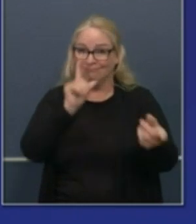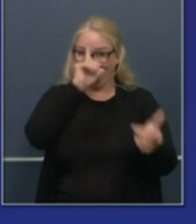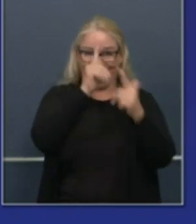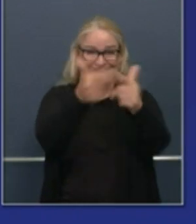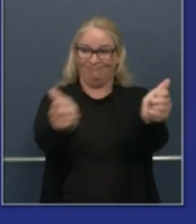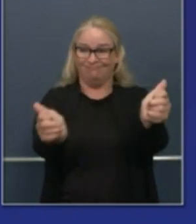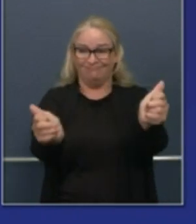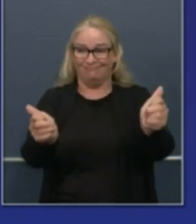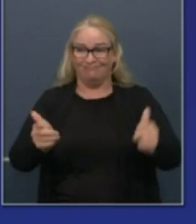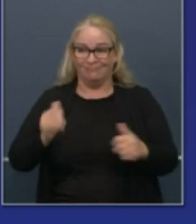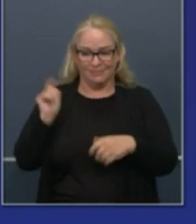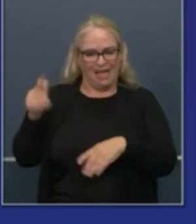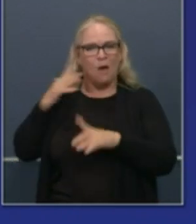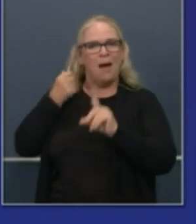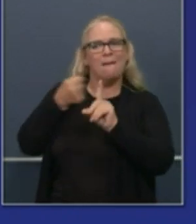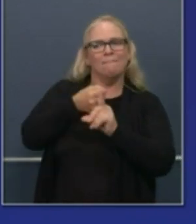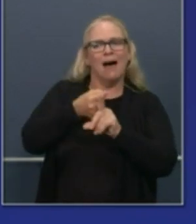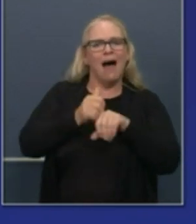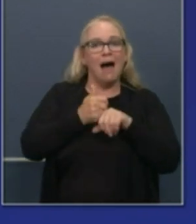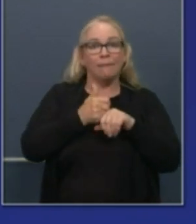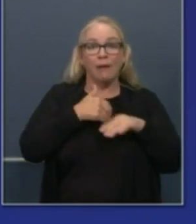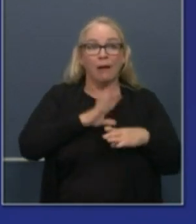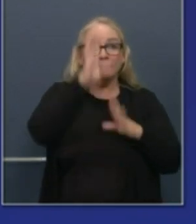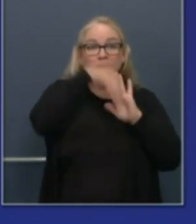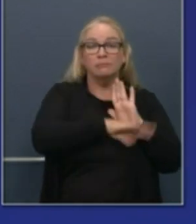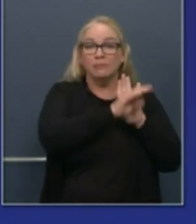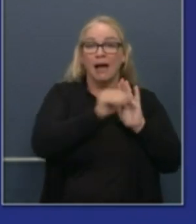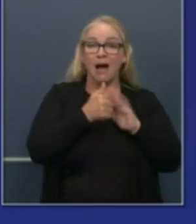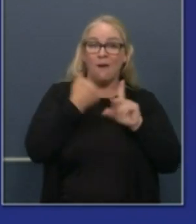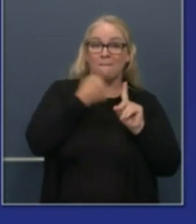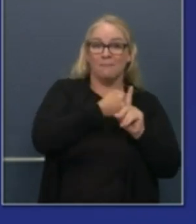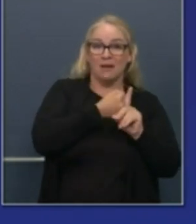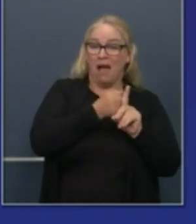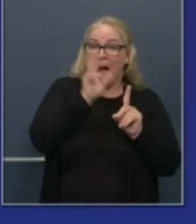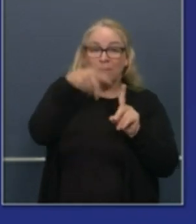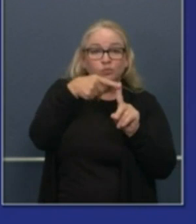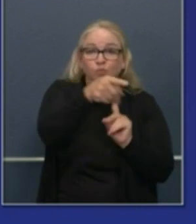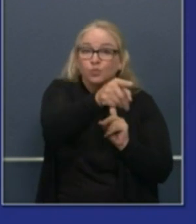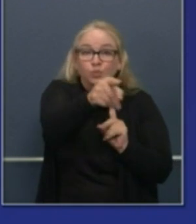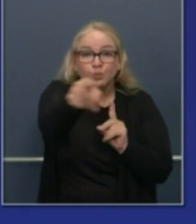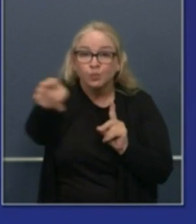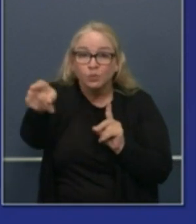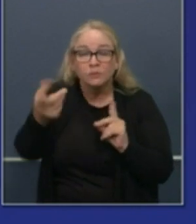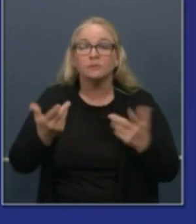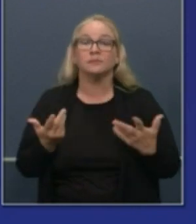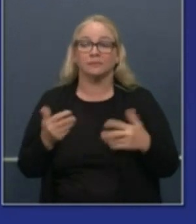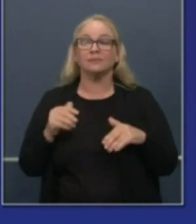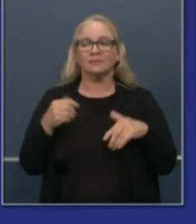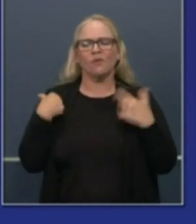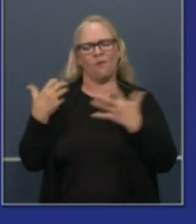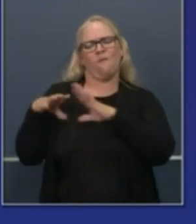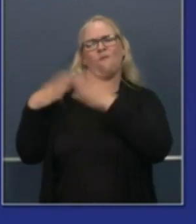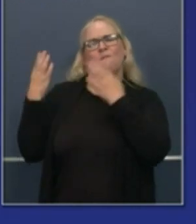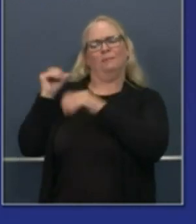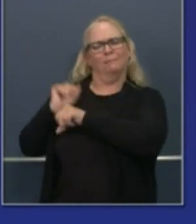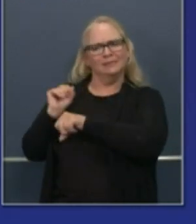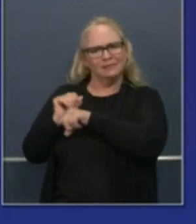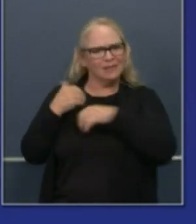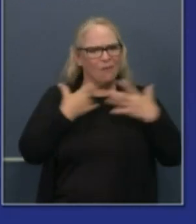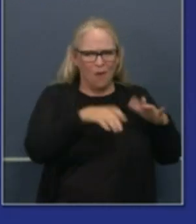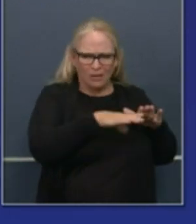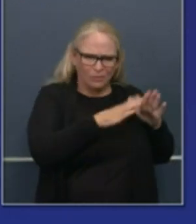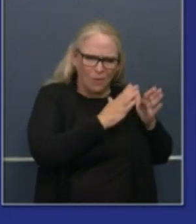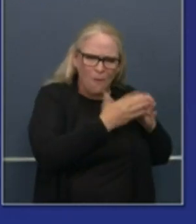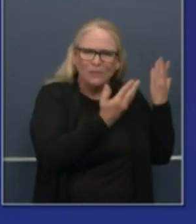direction of the lines on this graft and ultimately the direction of our ability to reopen this economy and get our schools back